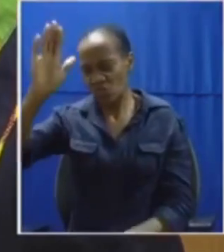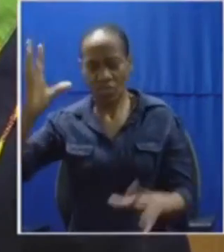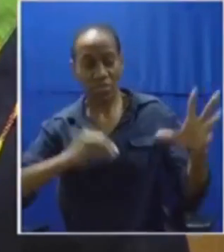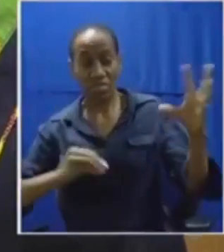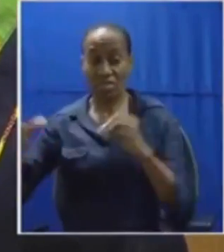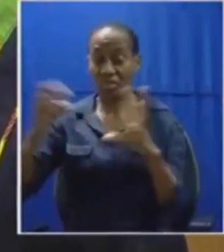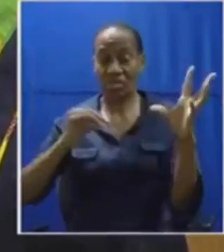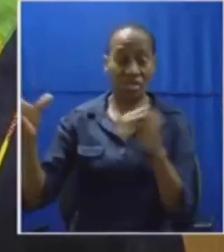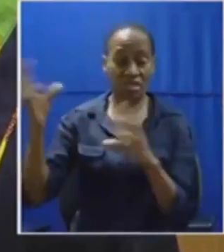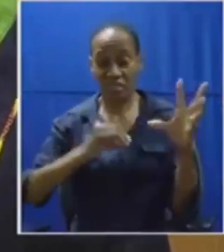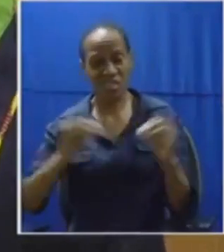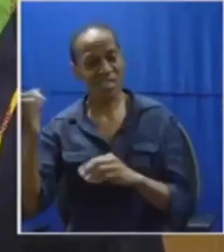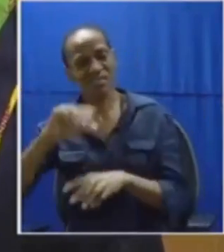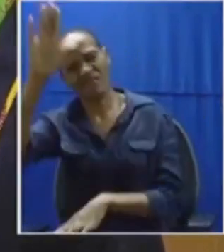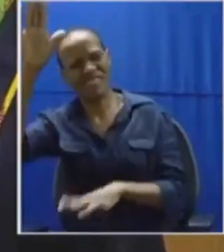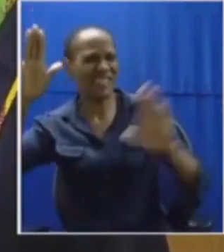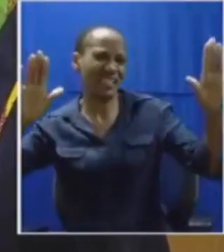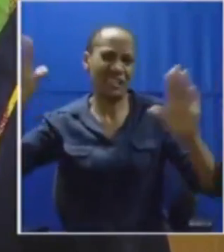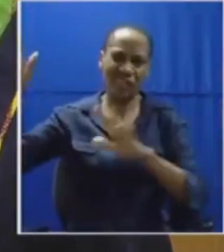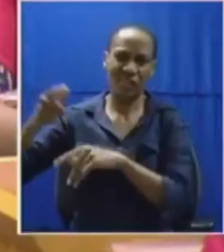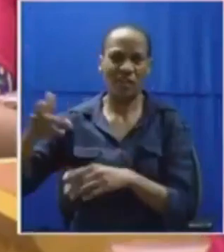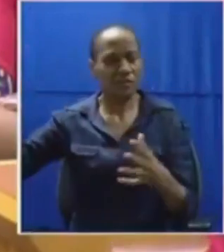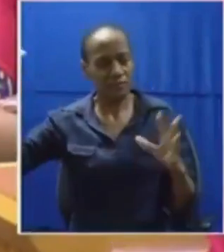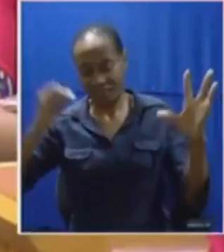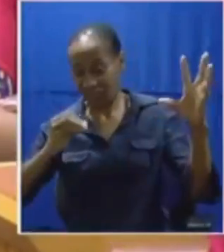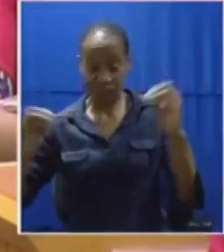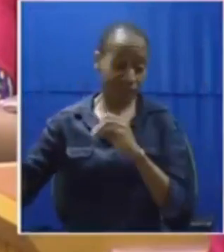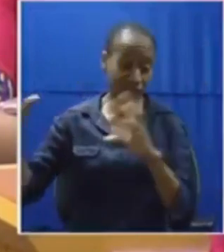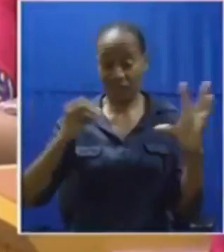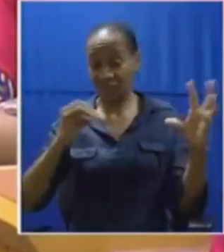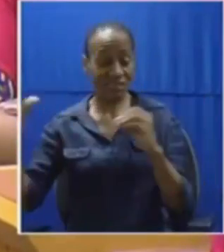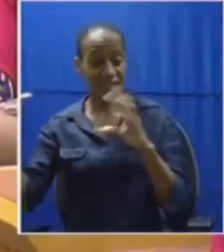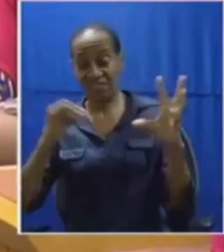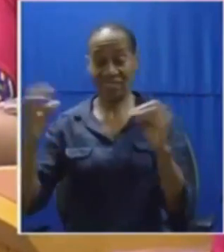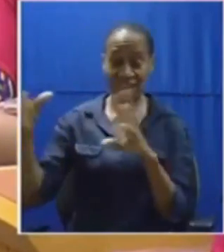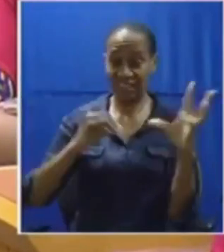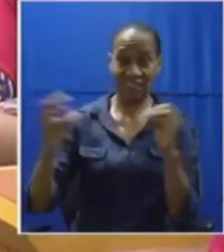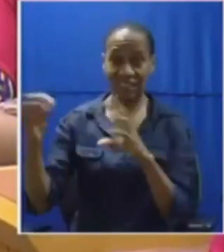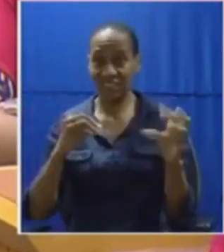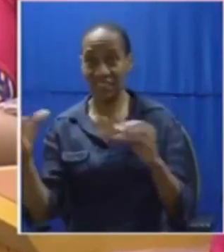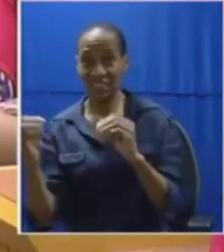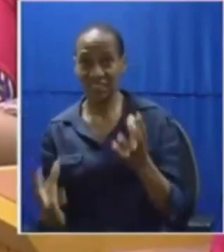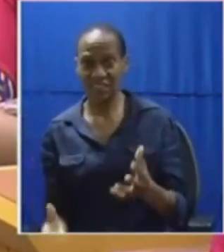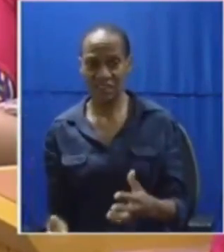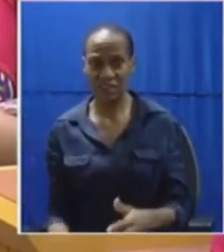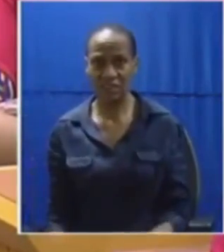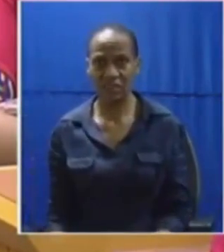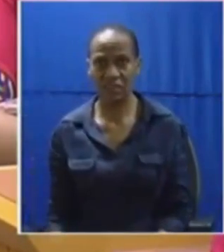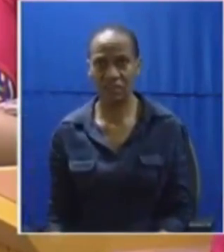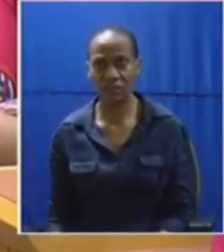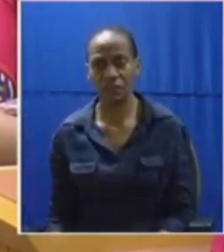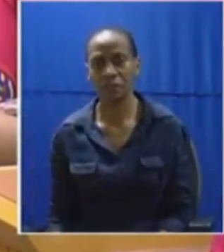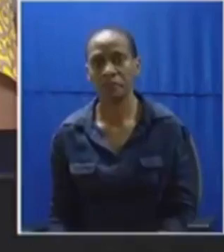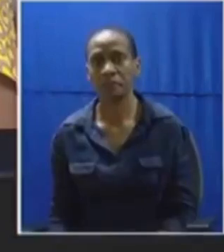rule? Which rule is the rising one? Who to take your seat, Who to take Honorable Member? can just rise and talk. This is not your